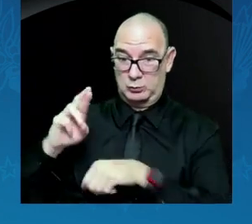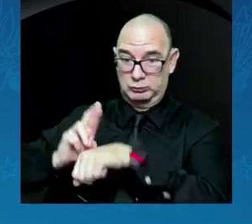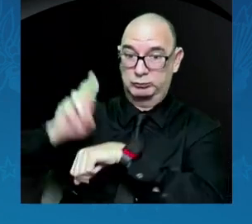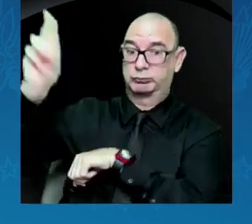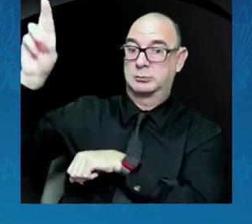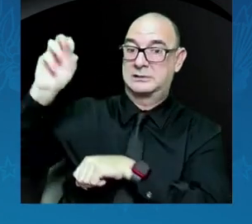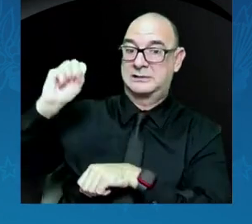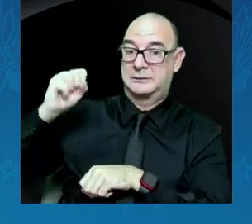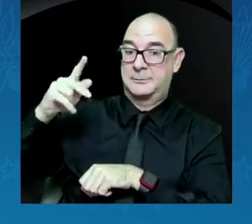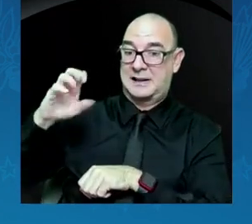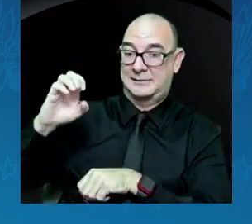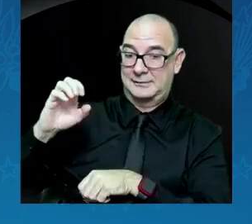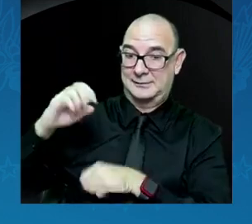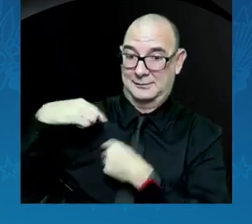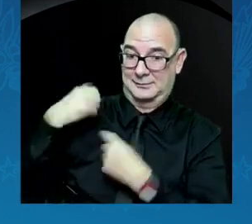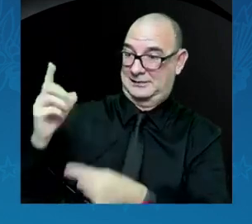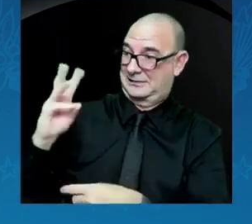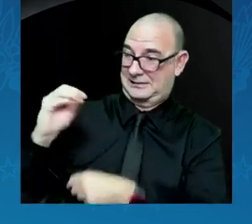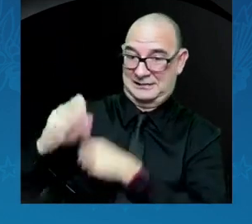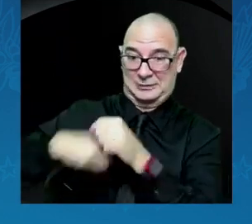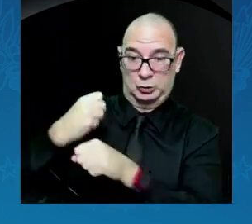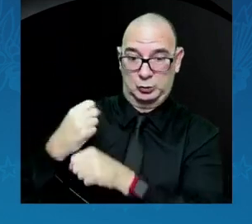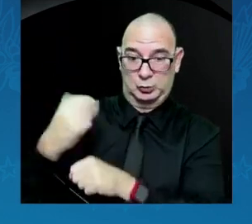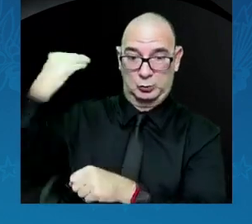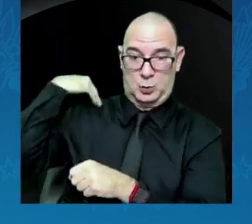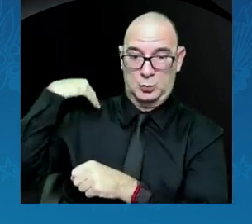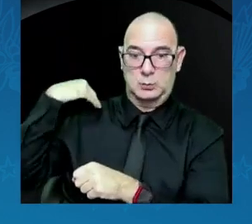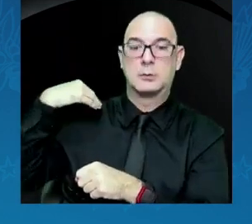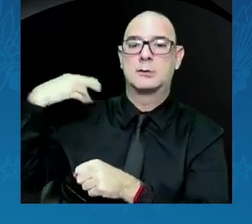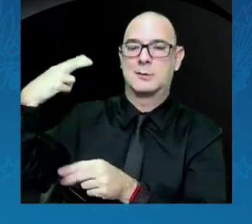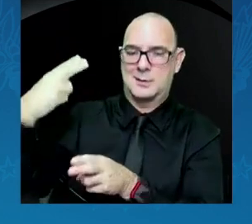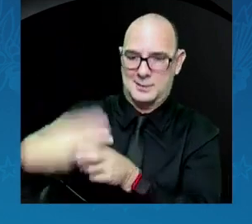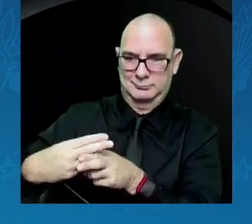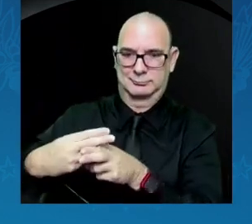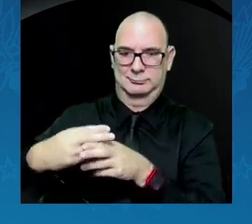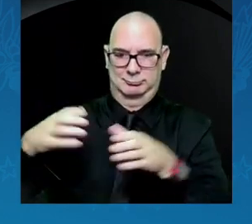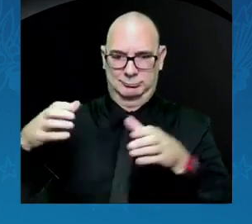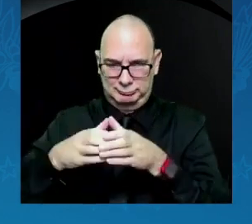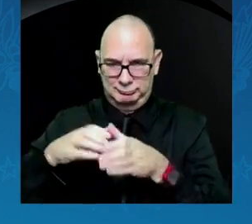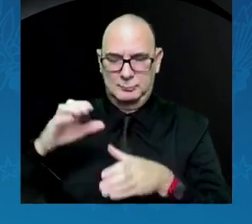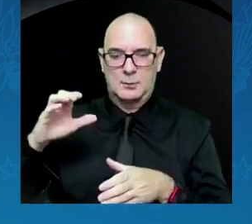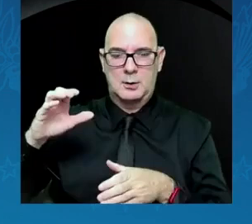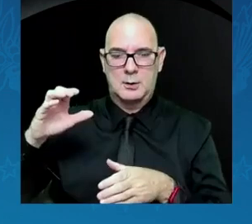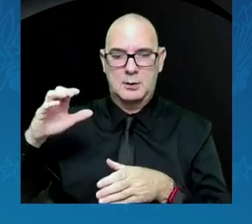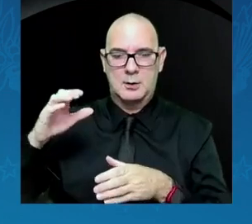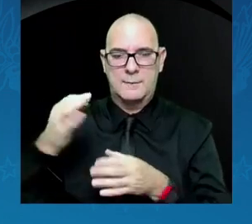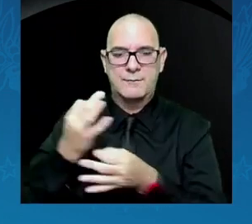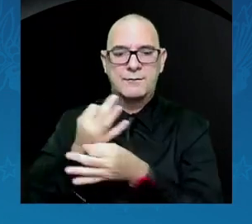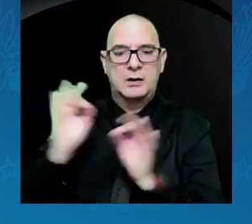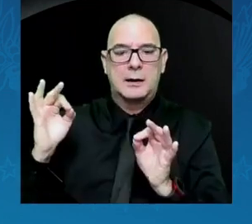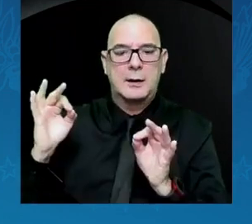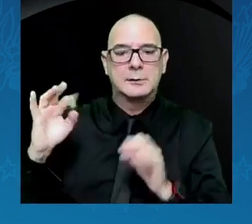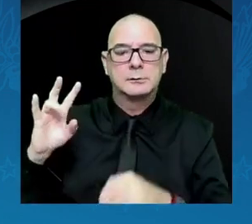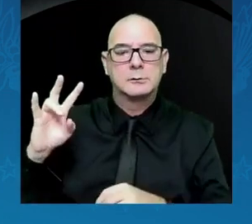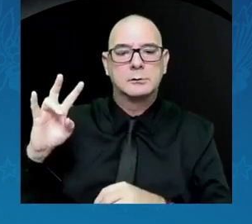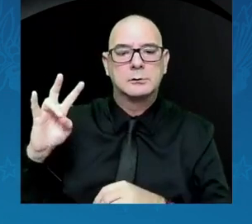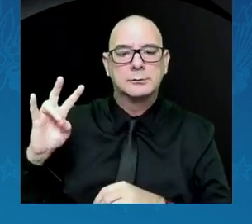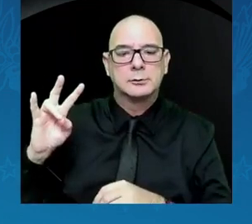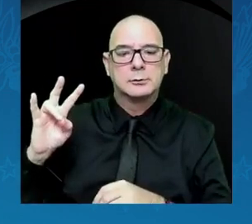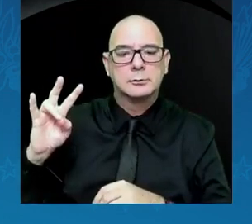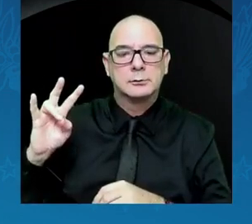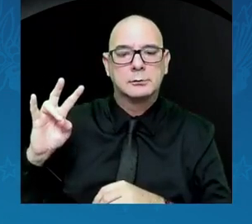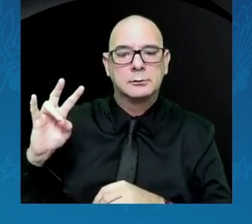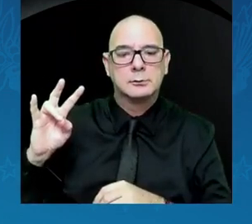his space capsule the Freedom 7 to honor NASA's first group of seven